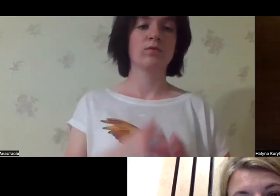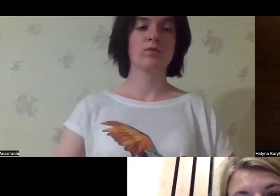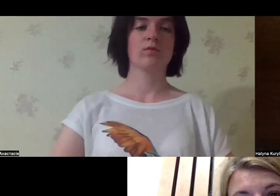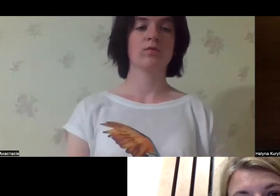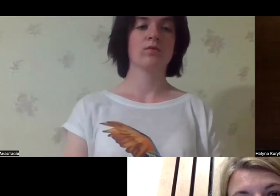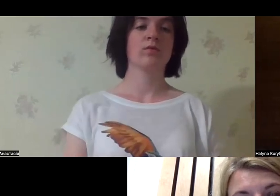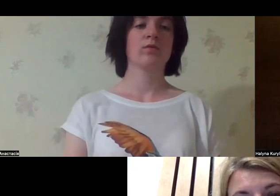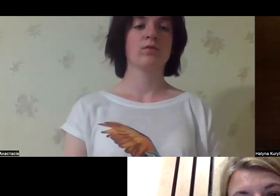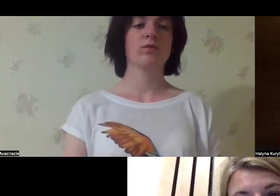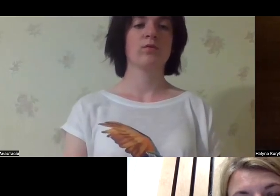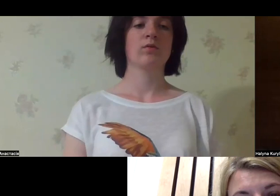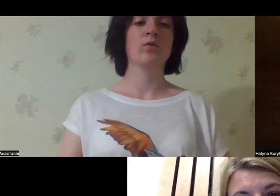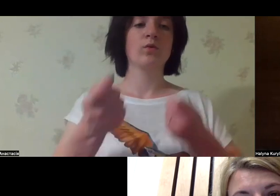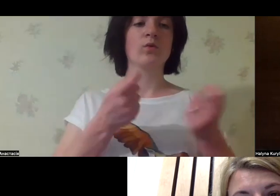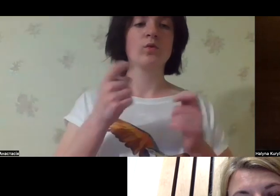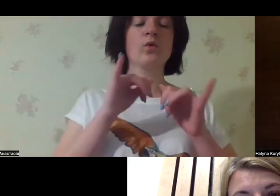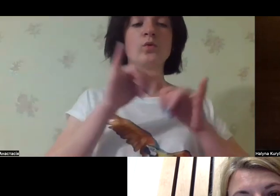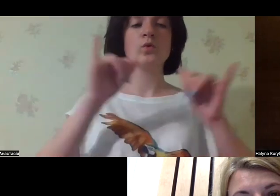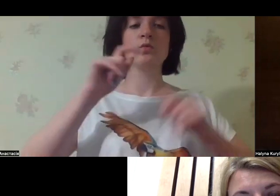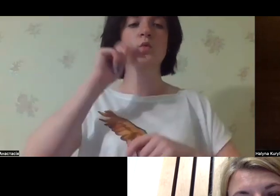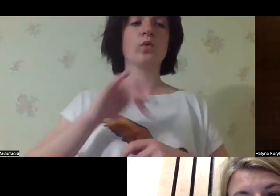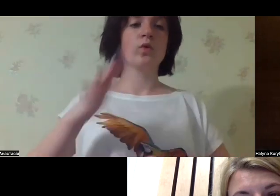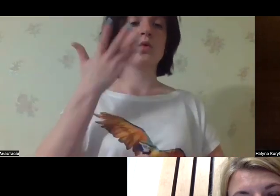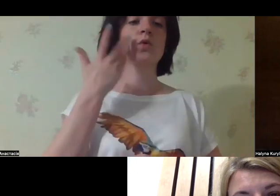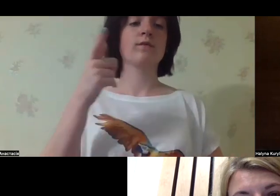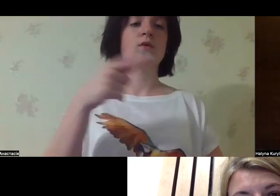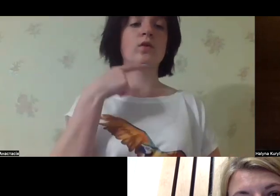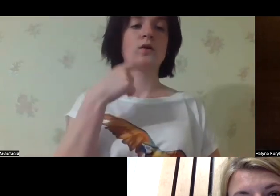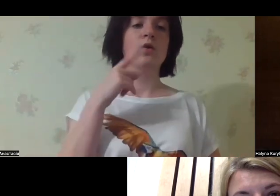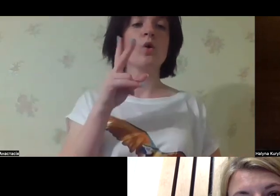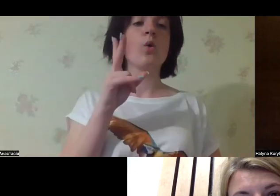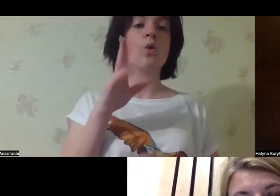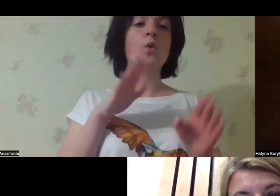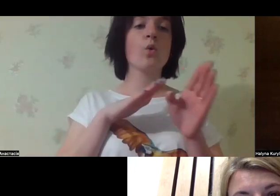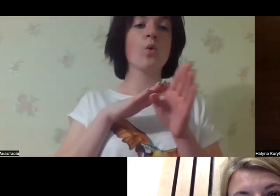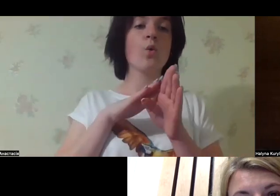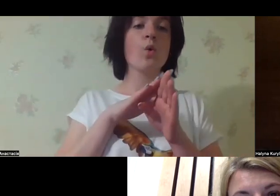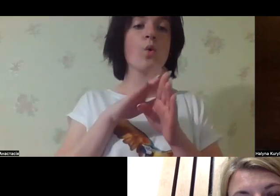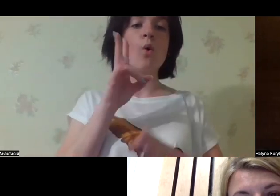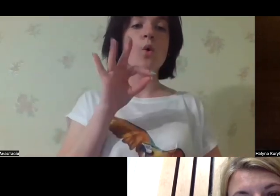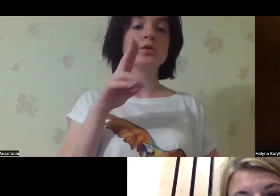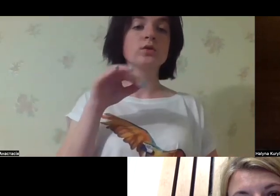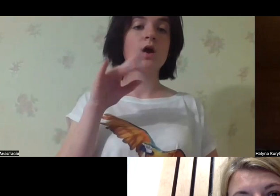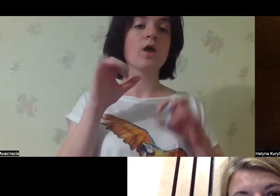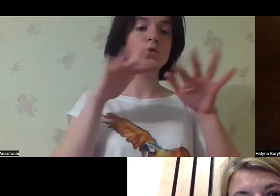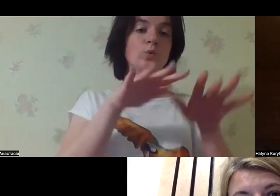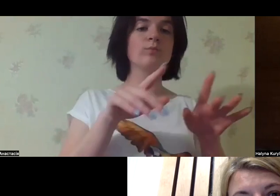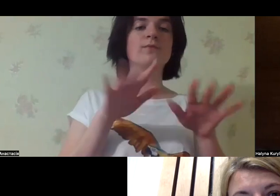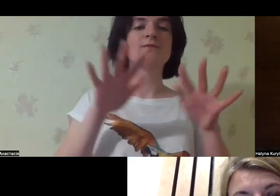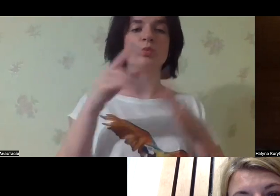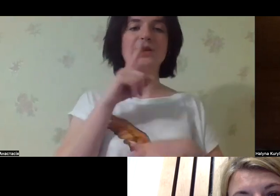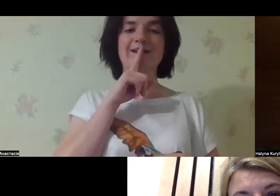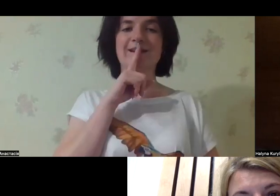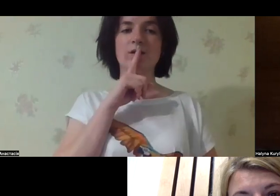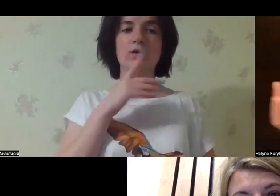It's the end of the webinar, like from the defense intelligence of Ukraine, they were saying the counteroffensive